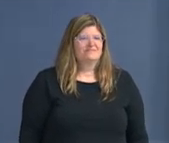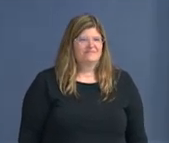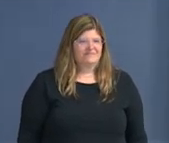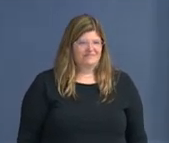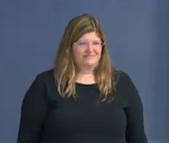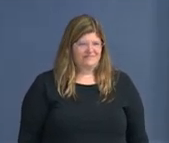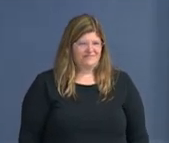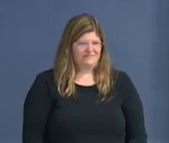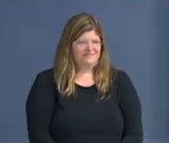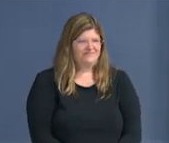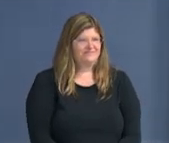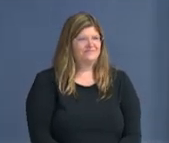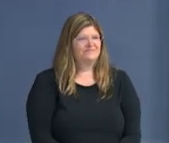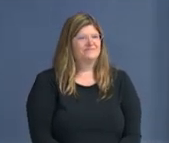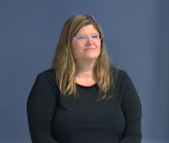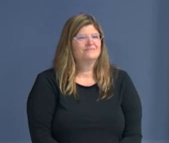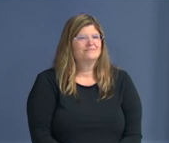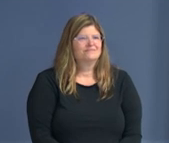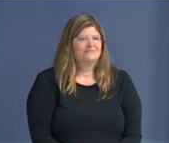We're going